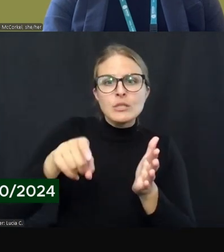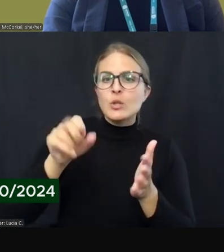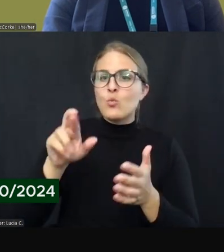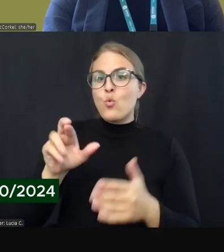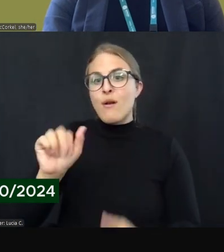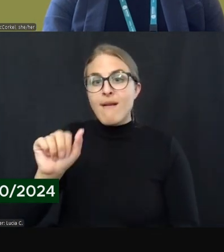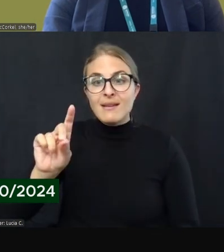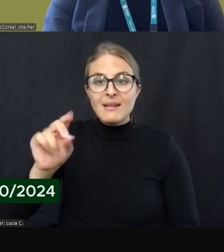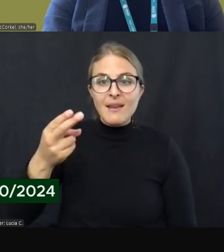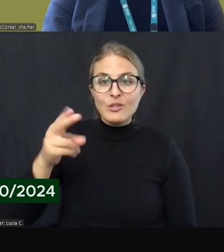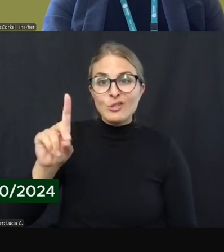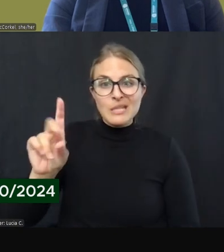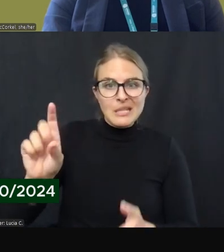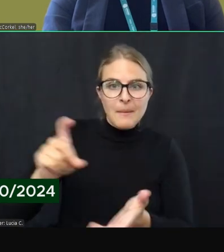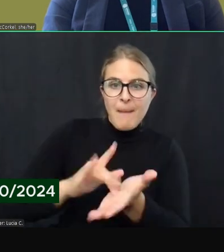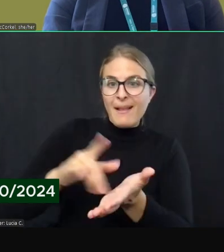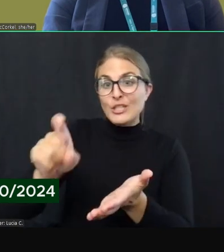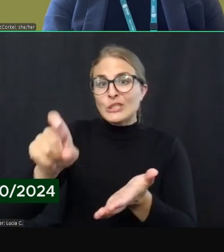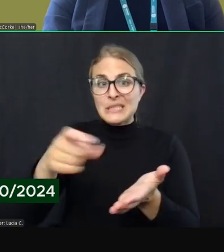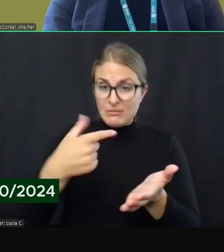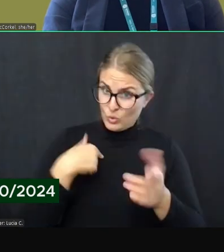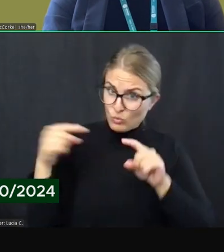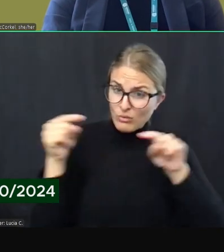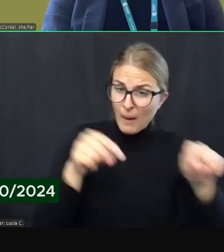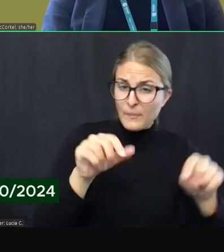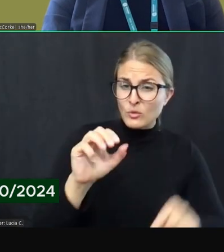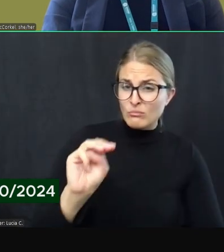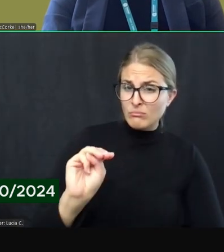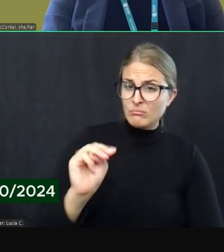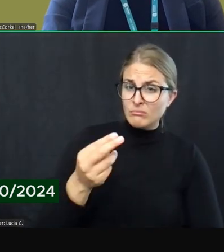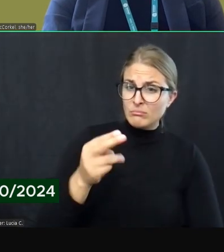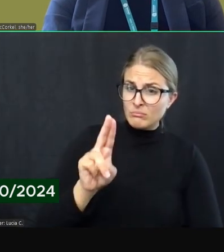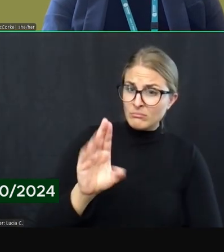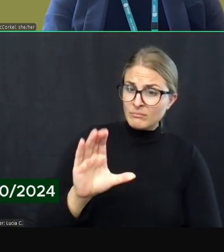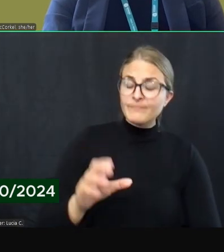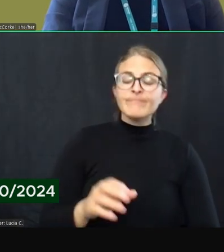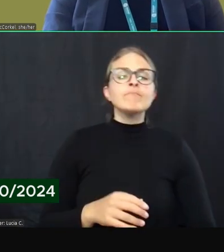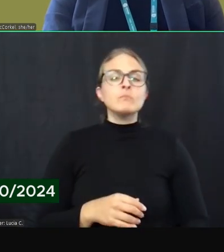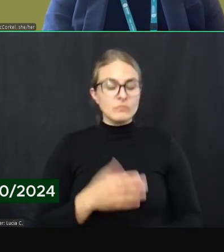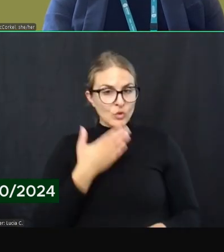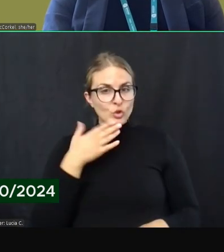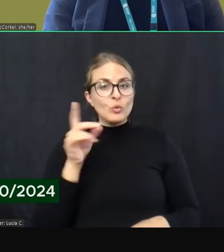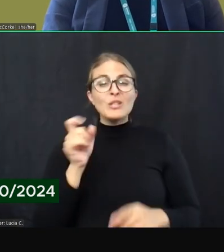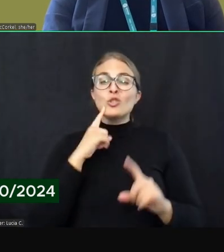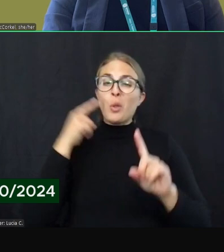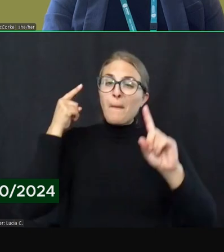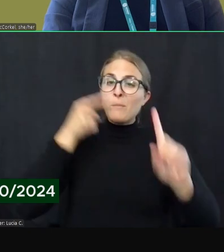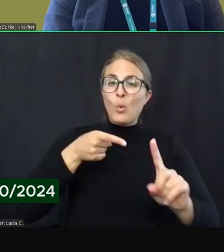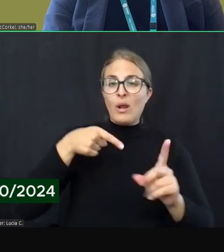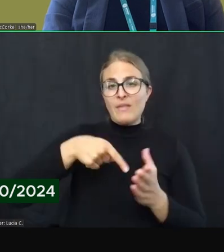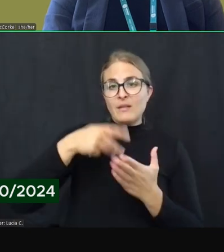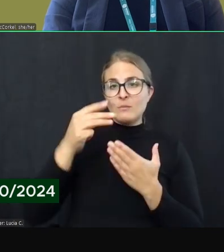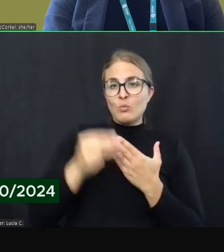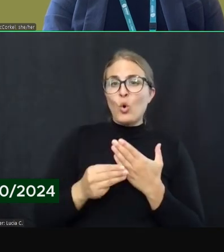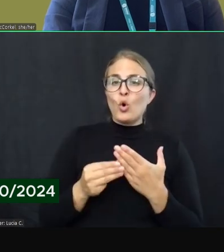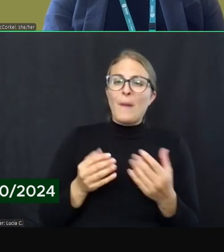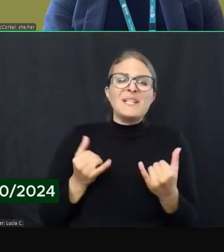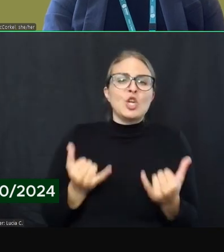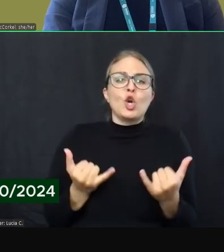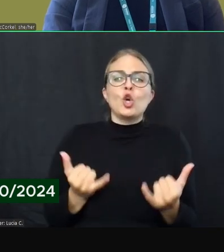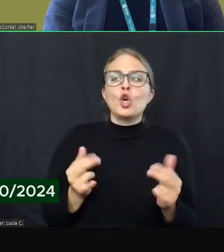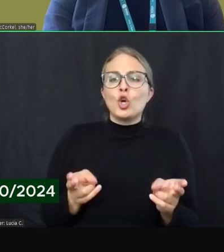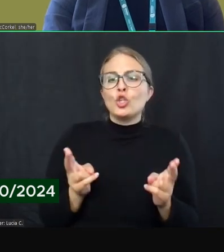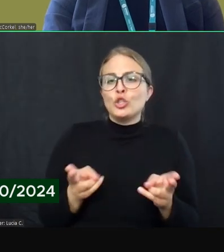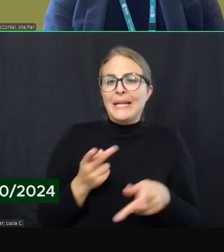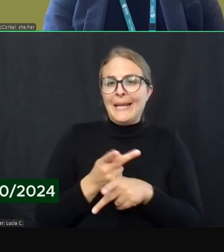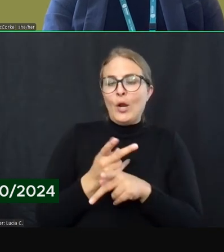ADHD, etc. That's a great question. So the intention of this program is to provide urgent care or crisis